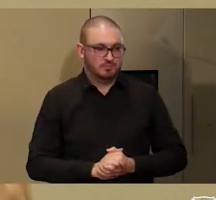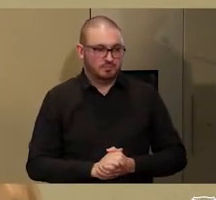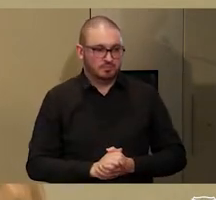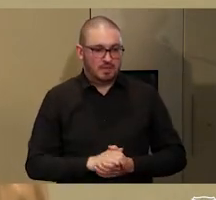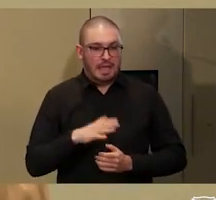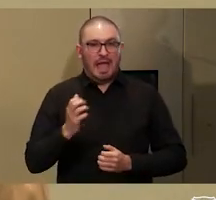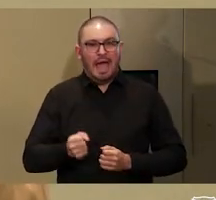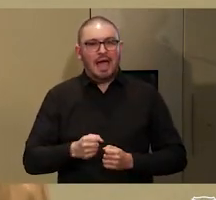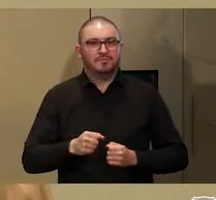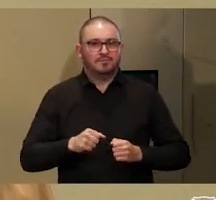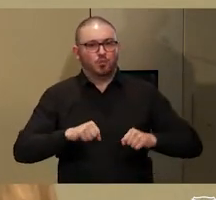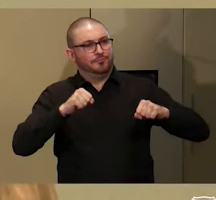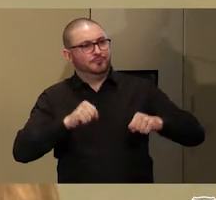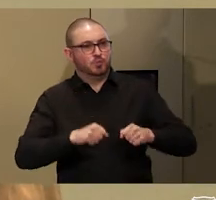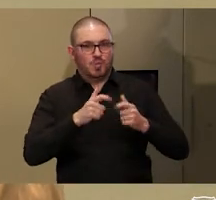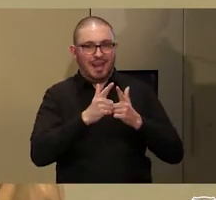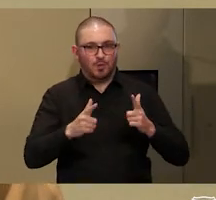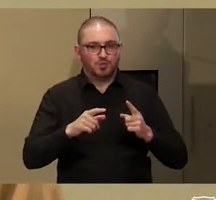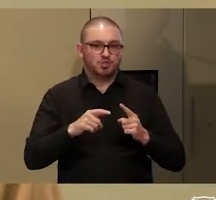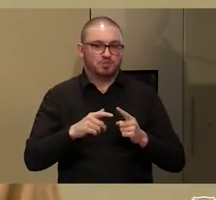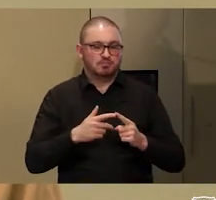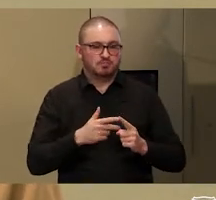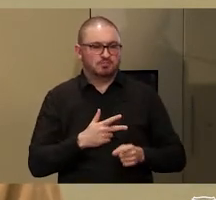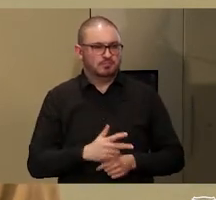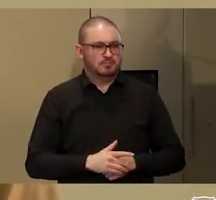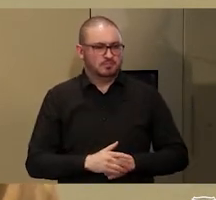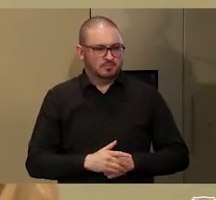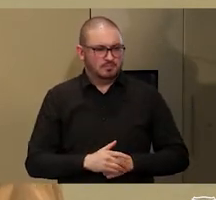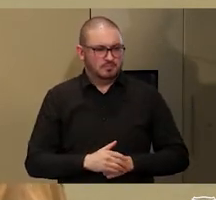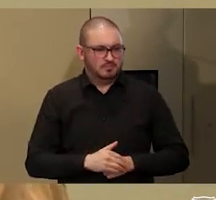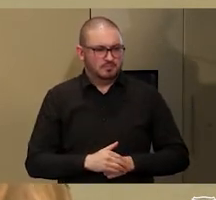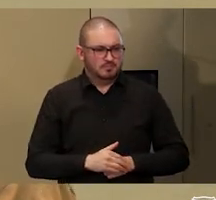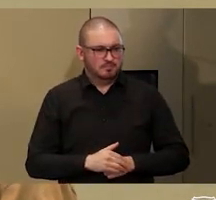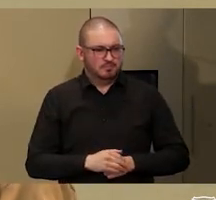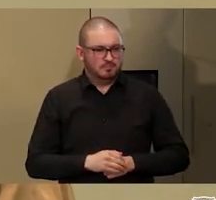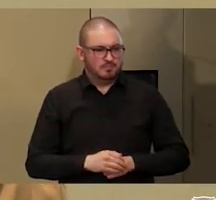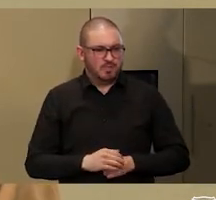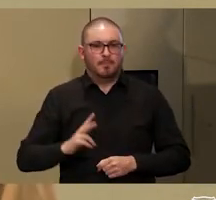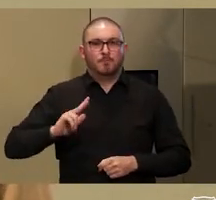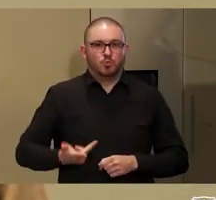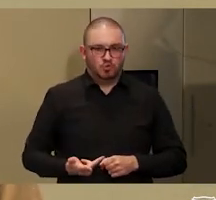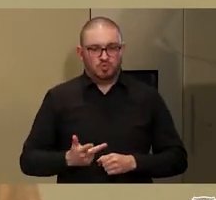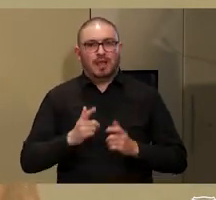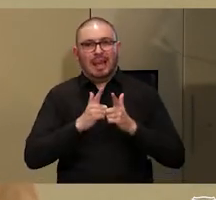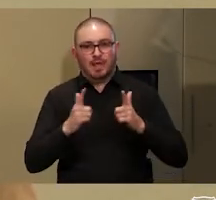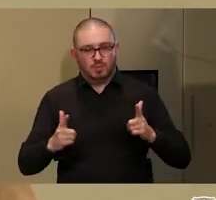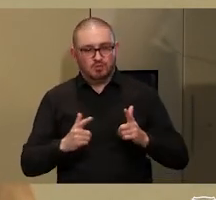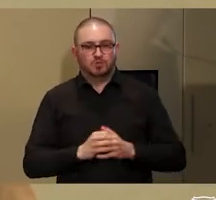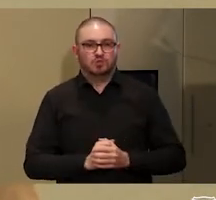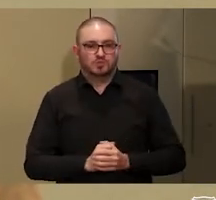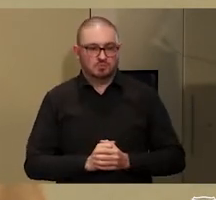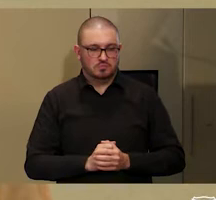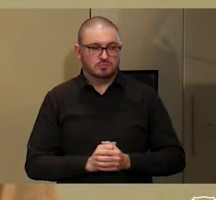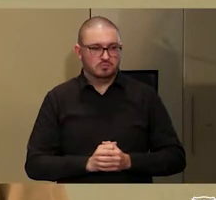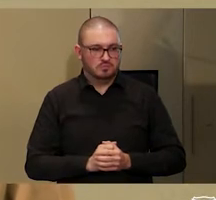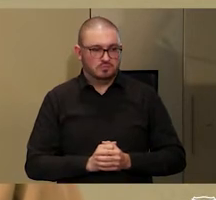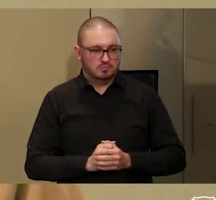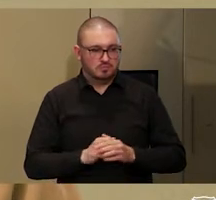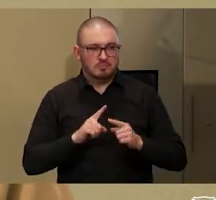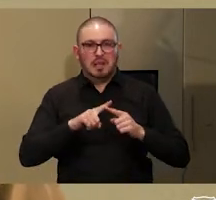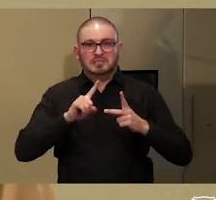official languages of Portuguese, being the former colonial language, of course, and Tetum, which is